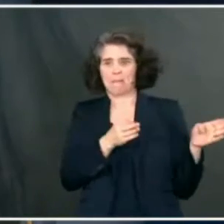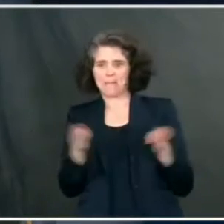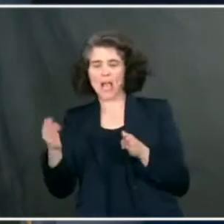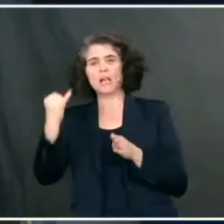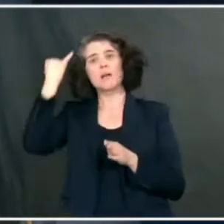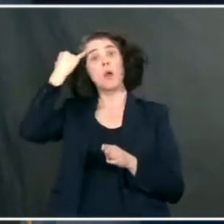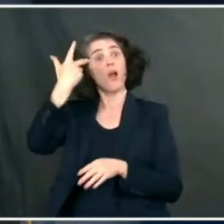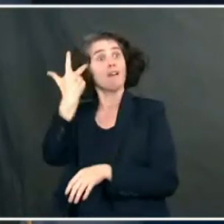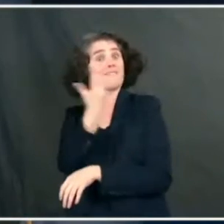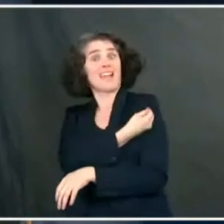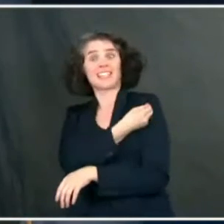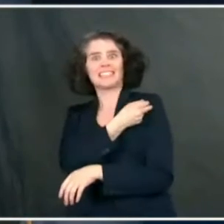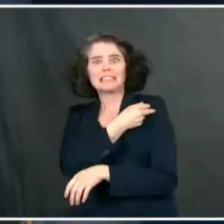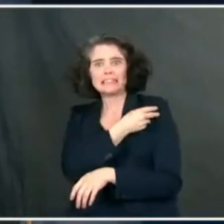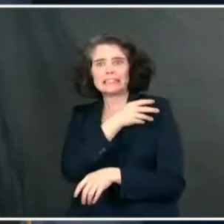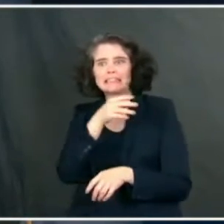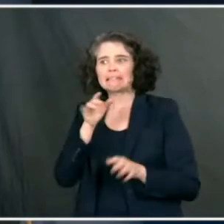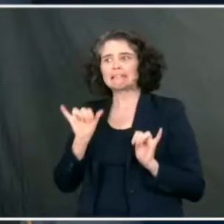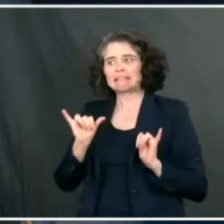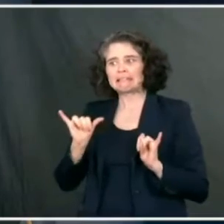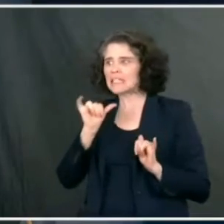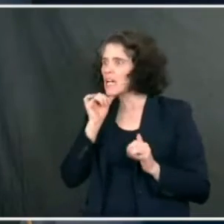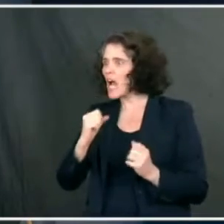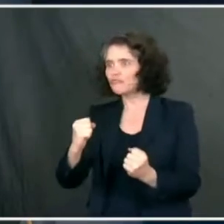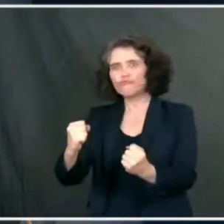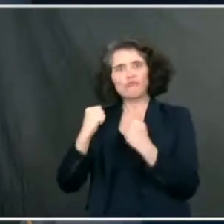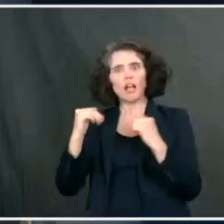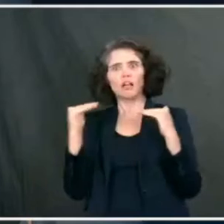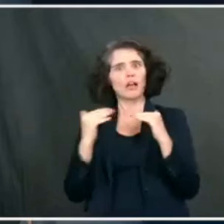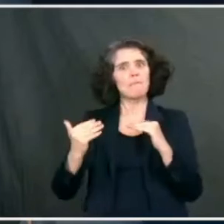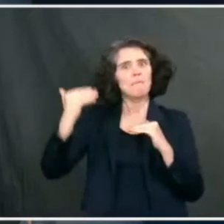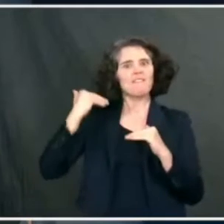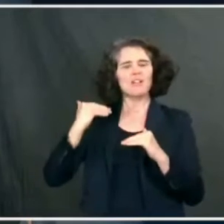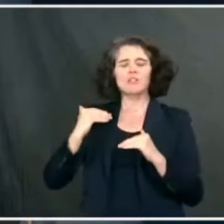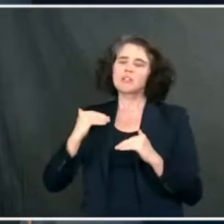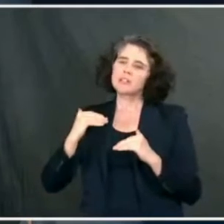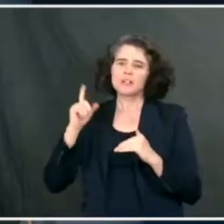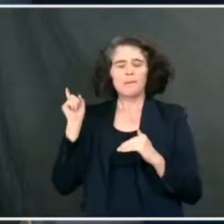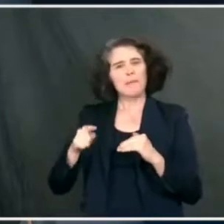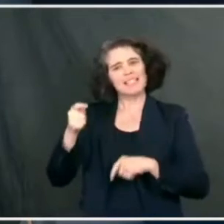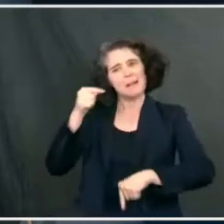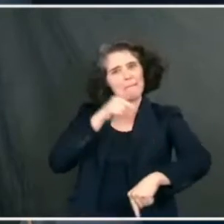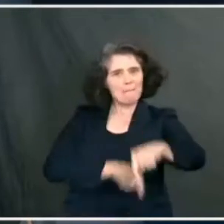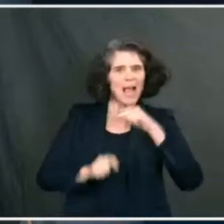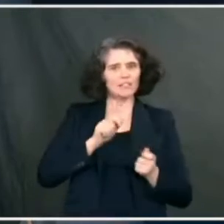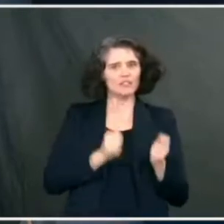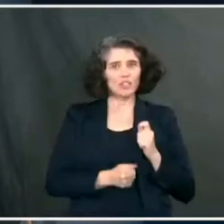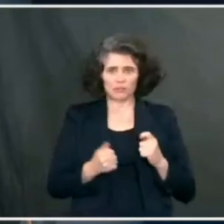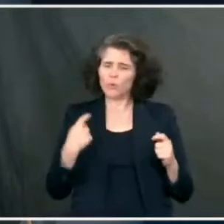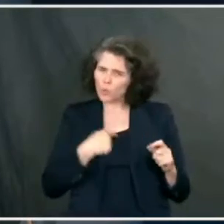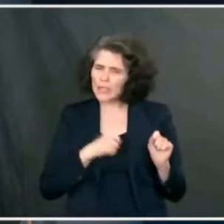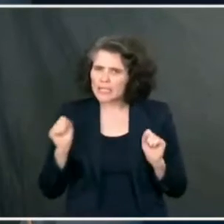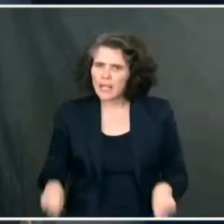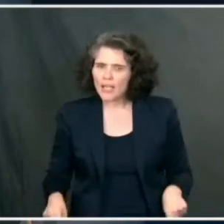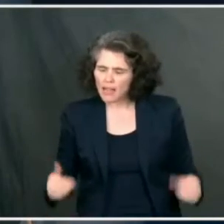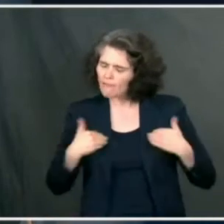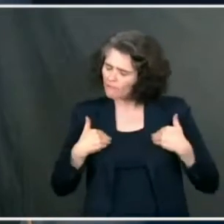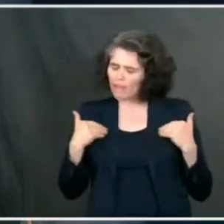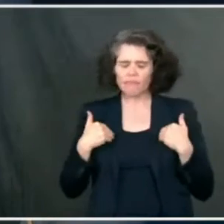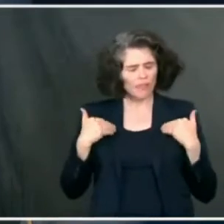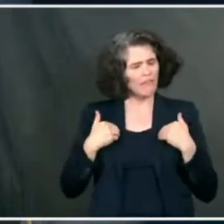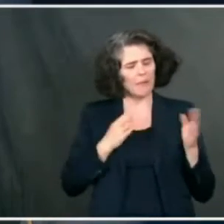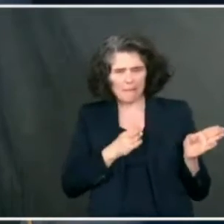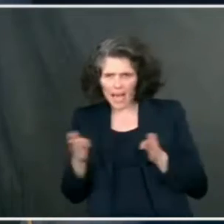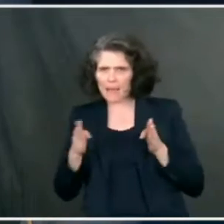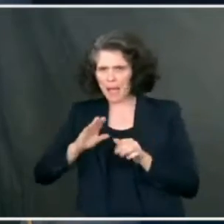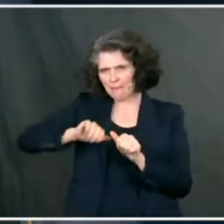modify the vaccine, that is not something that is a very onerous thing. We can do that given the platforms we have. But